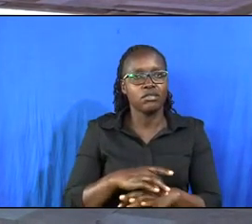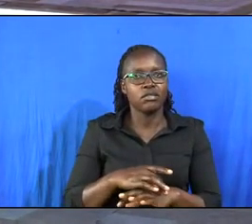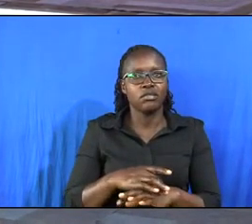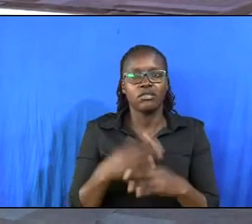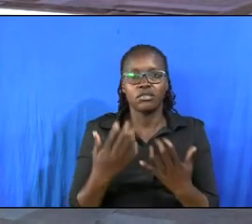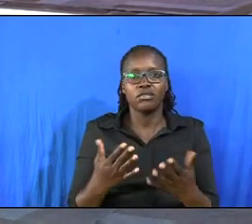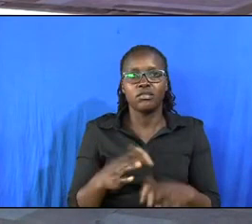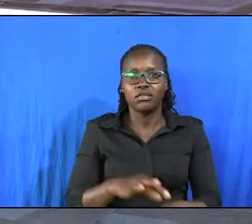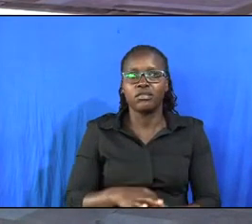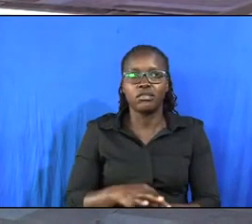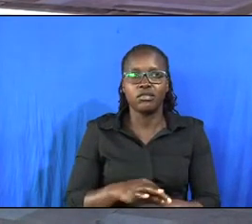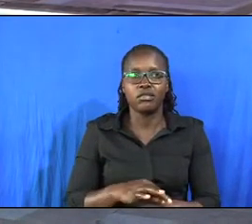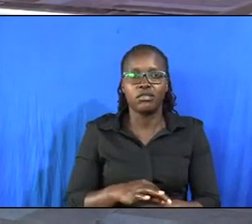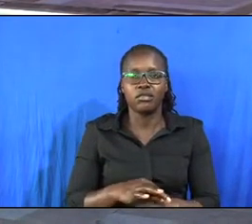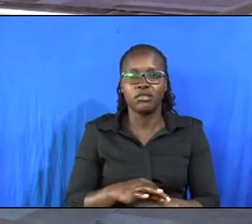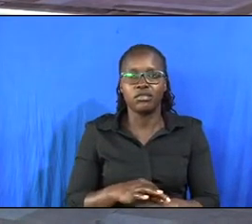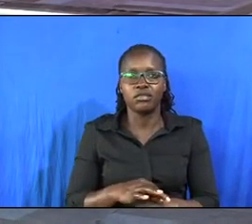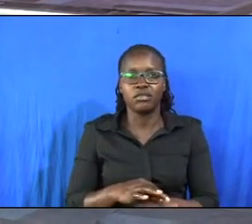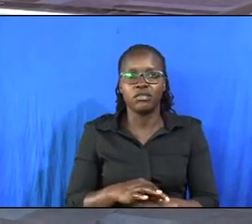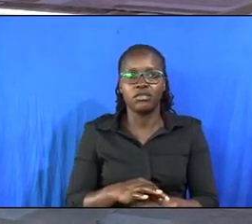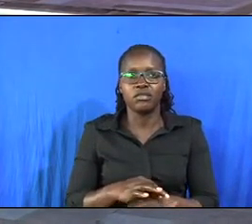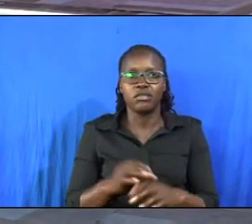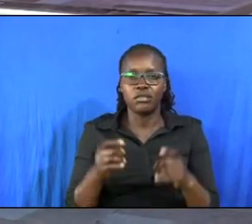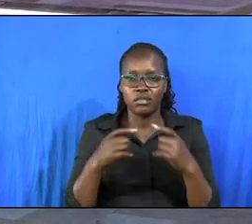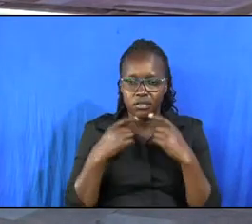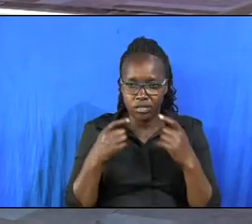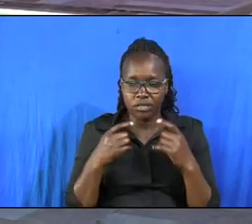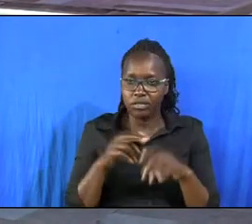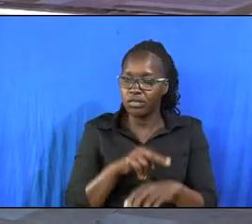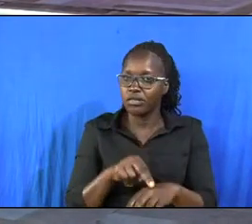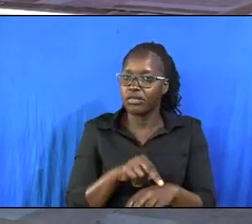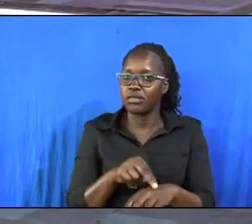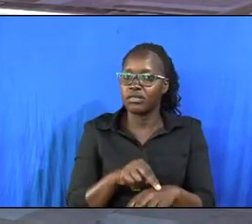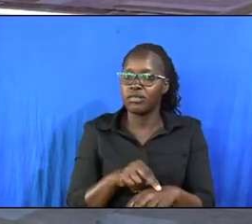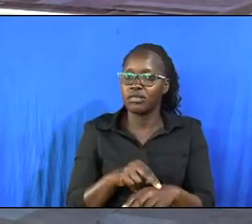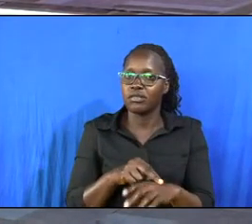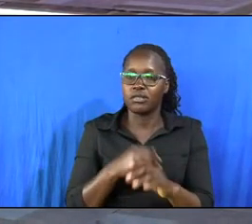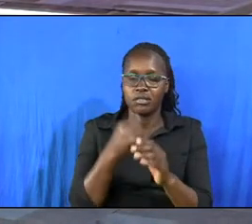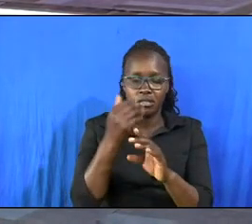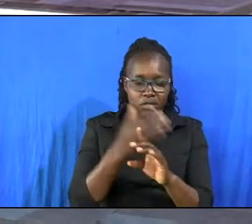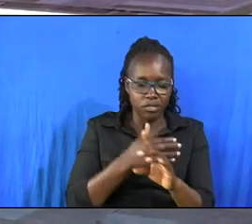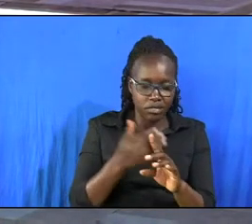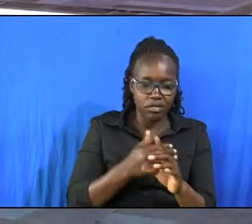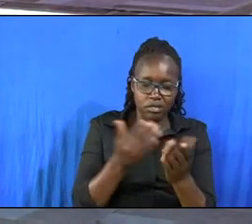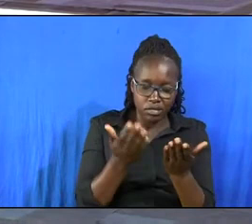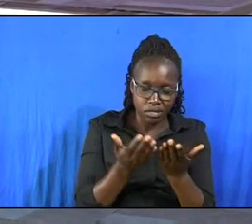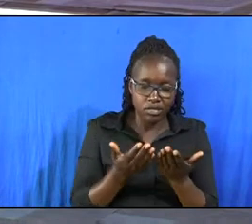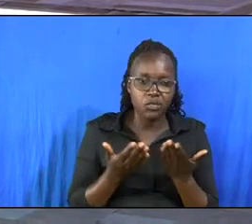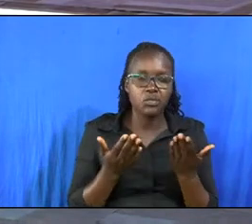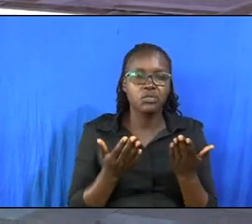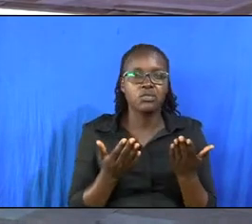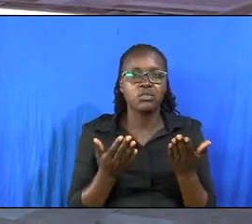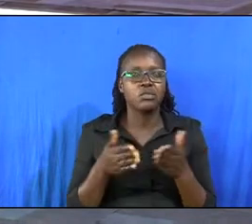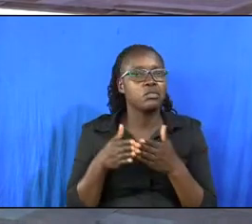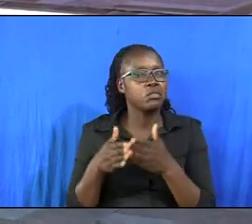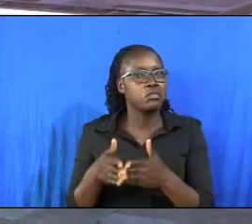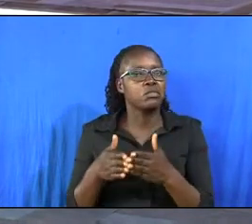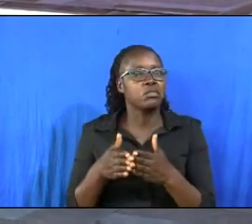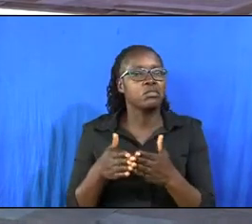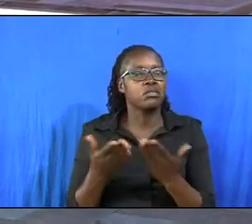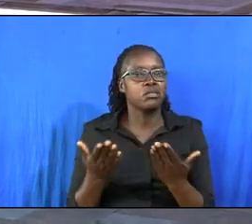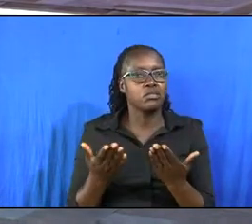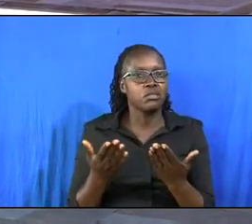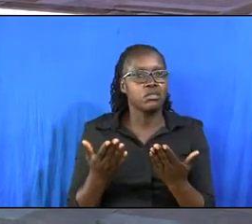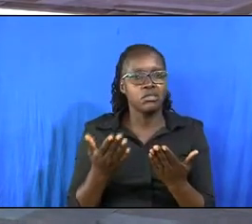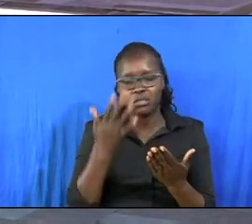the things of the flesh, debauchery, sinful nature, idolatry, witchcraft, sexual